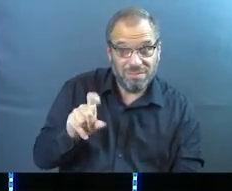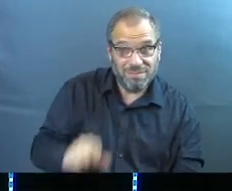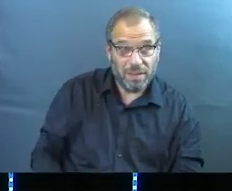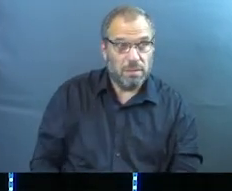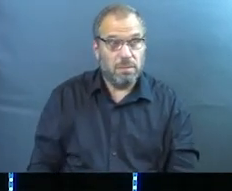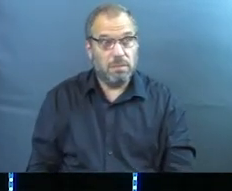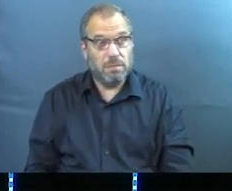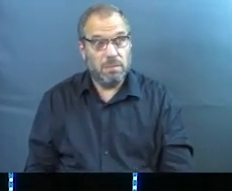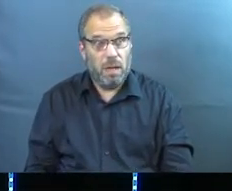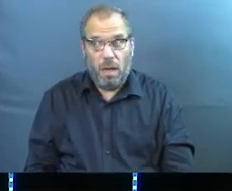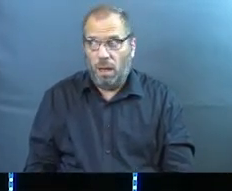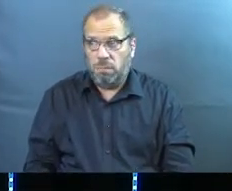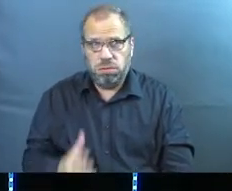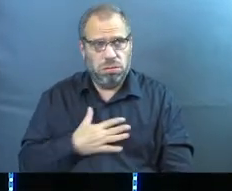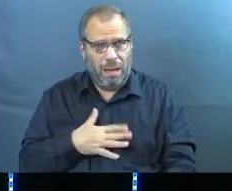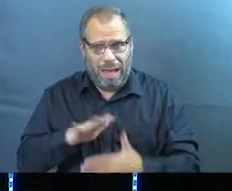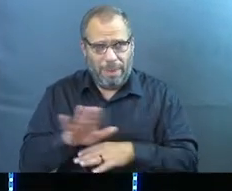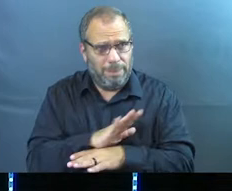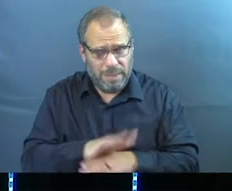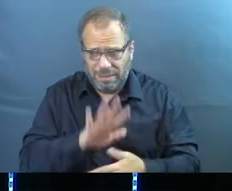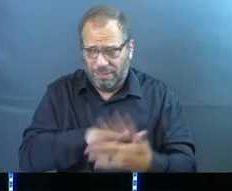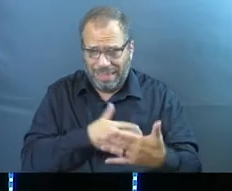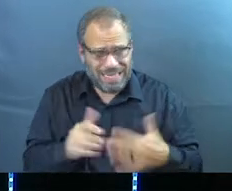Some of you are like, my schedule wouldn't allow that.